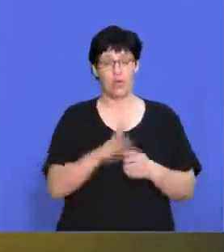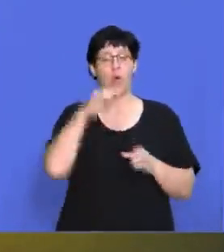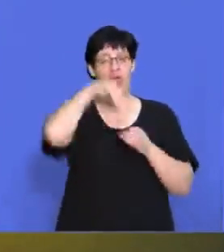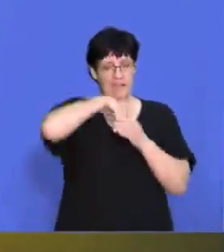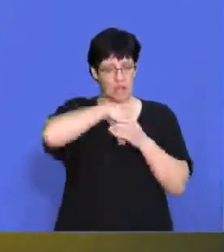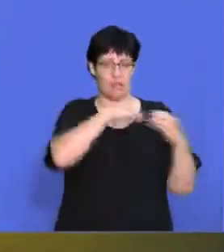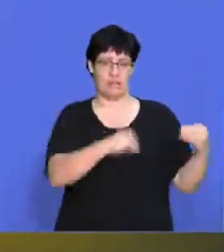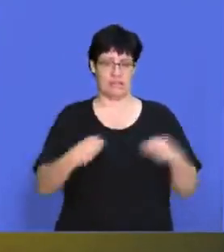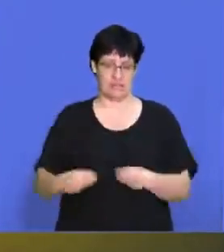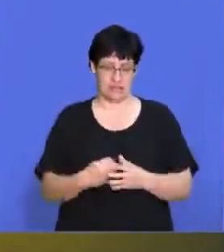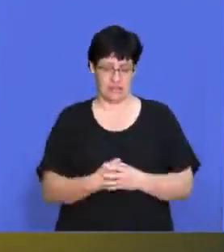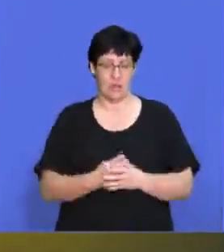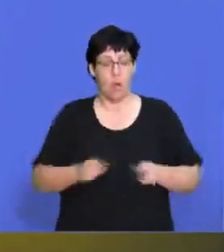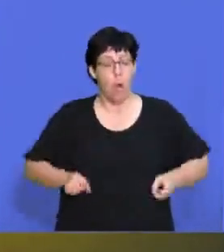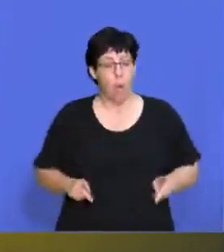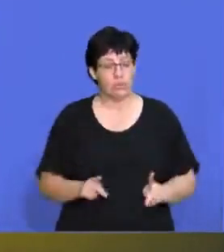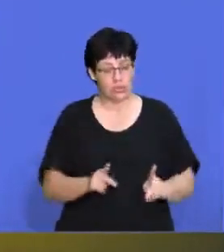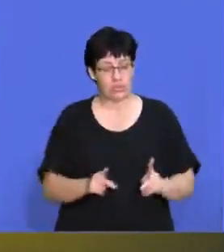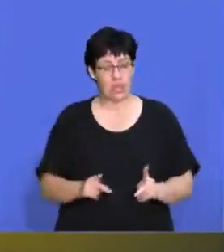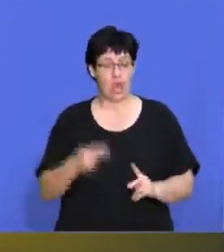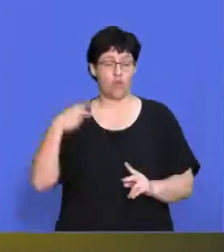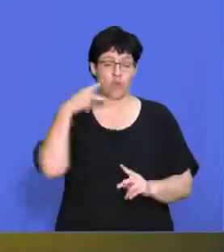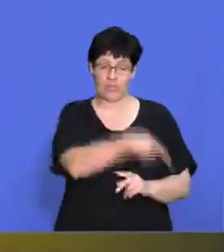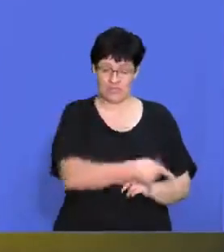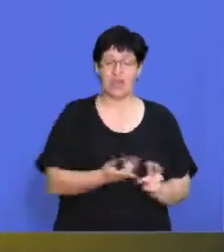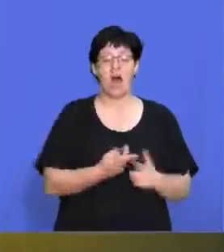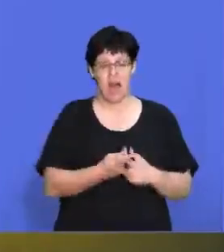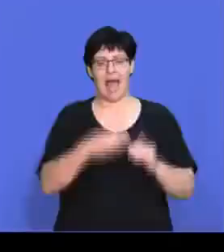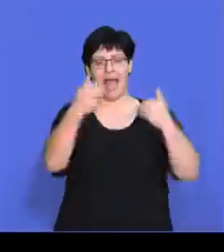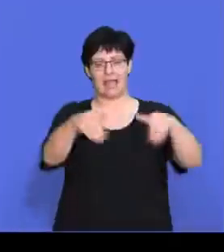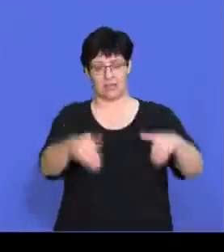where opportunities and threats are external to the business.